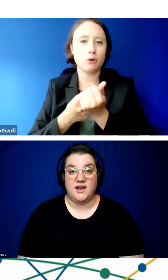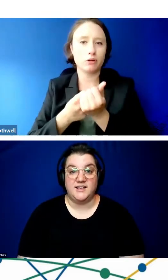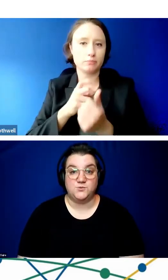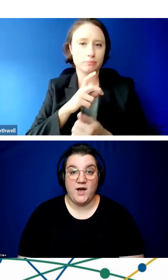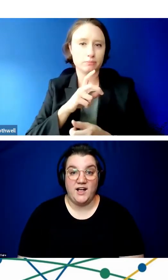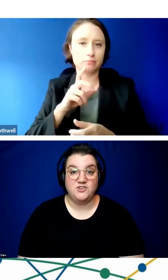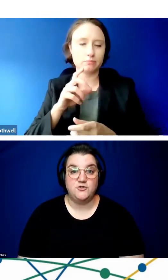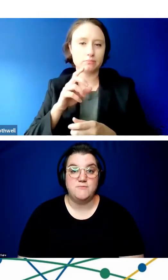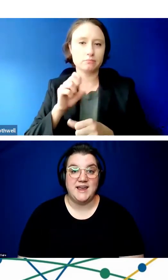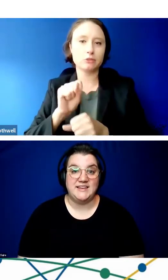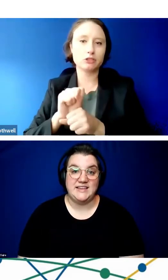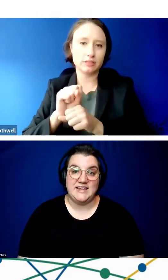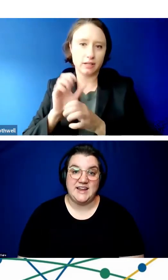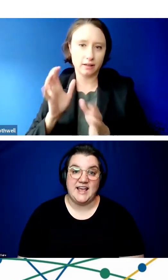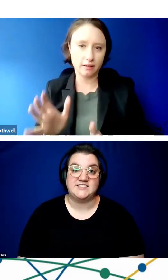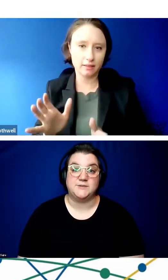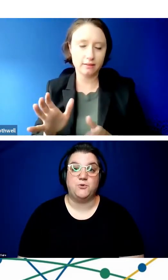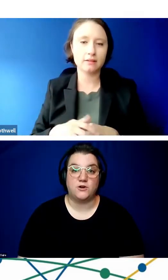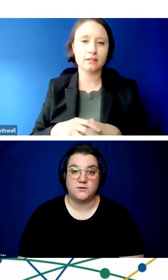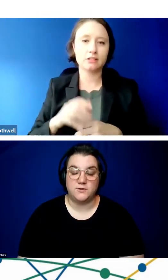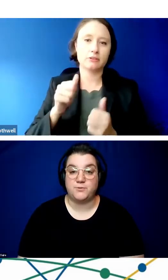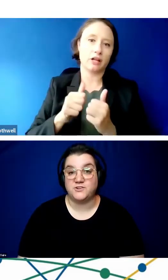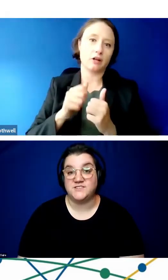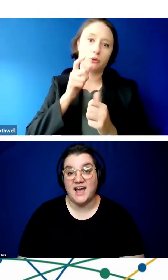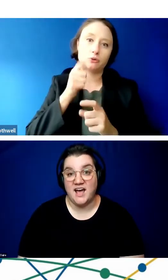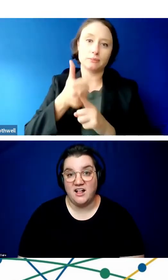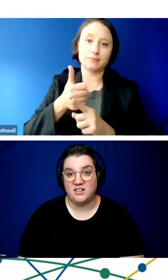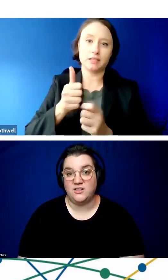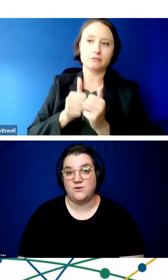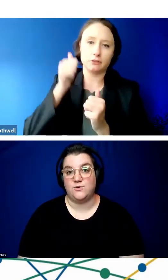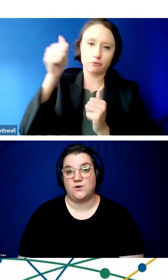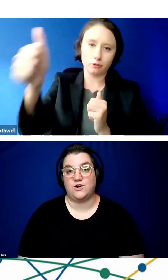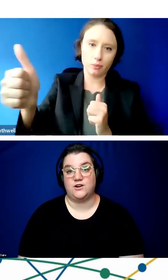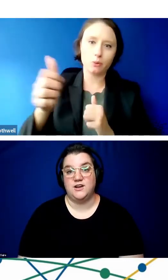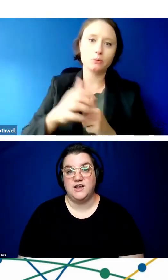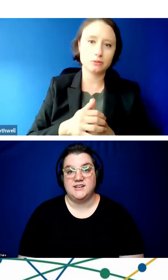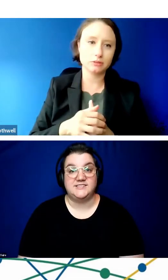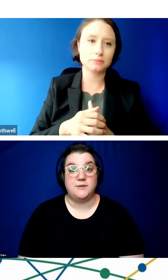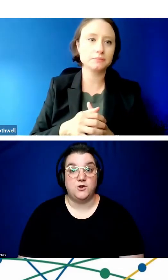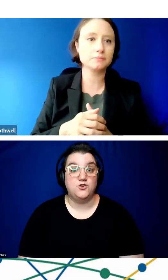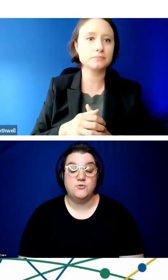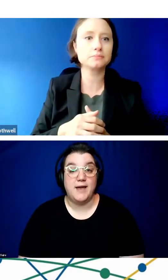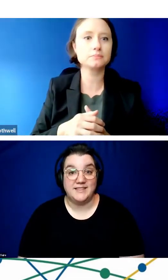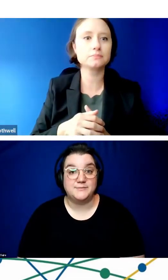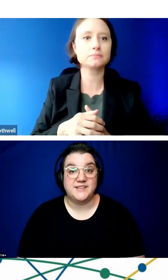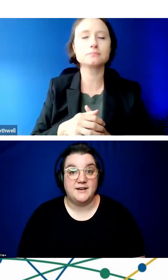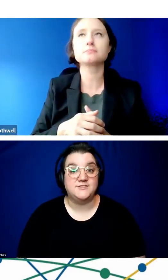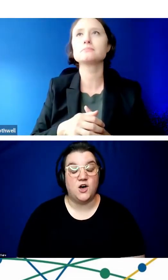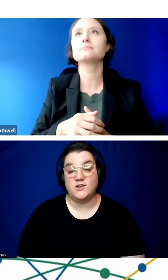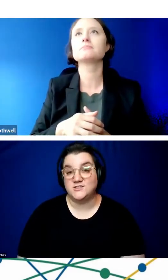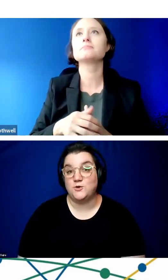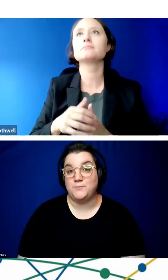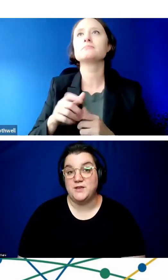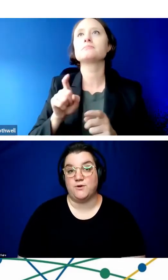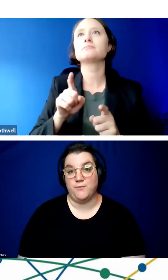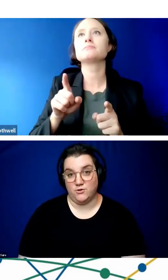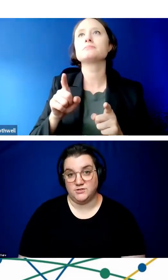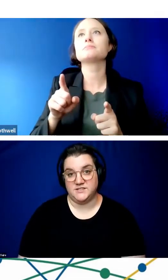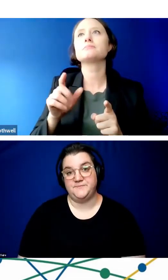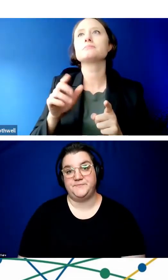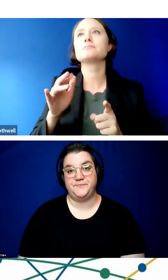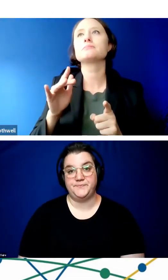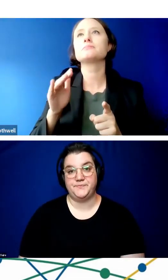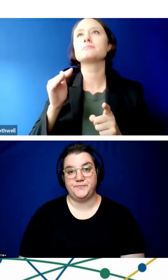as well, you may need a support personnel, or someone who may themselves also be